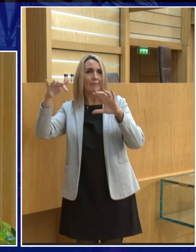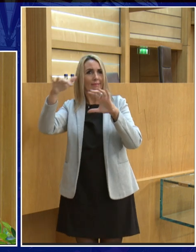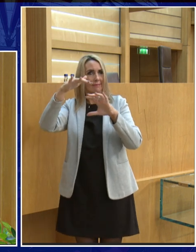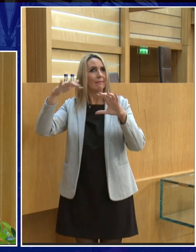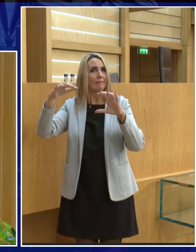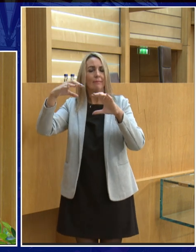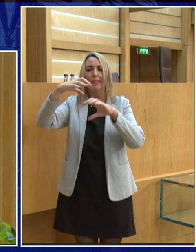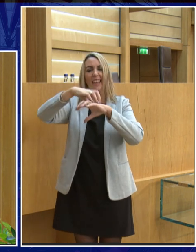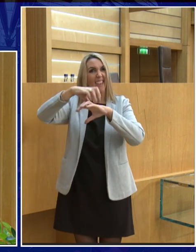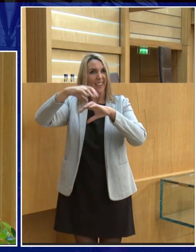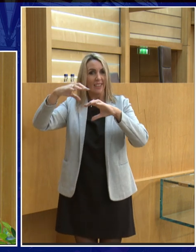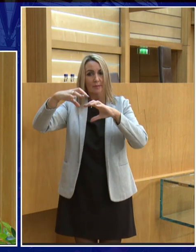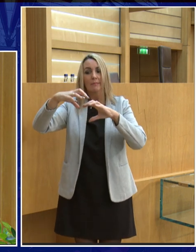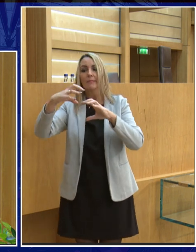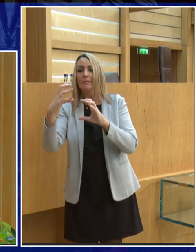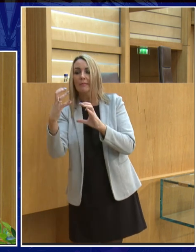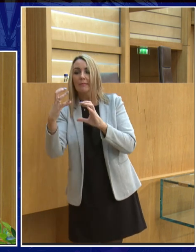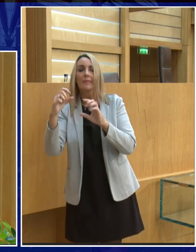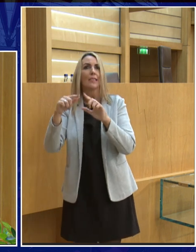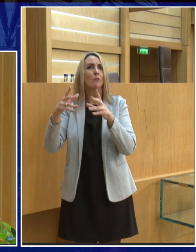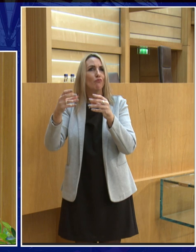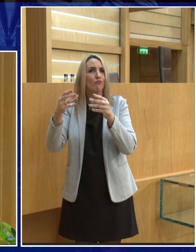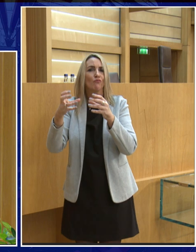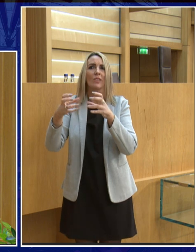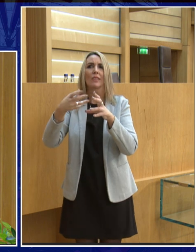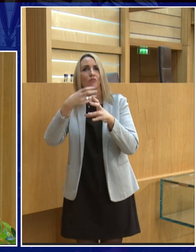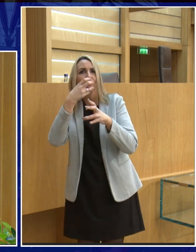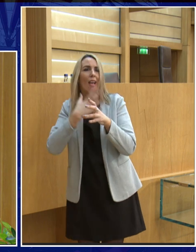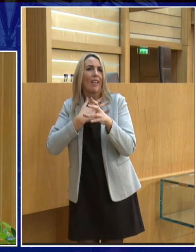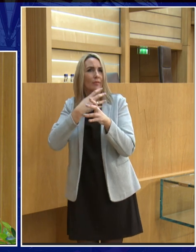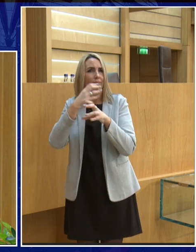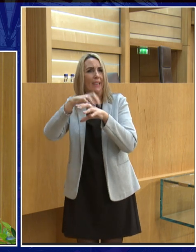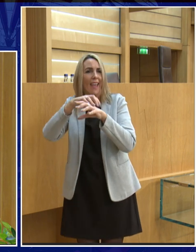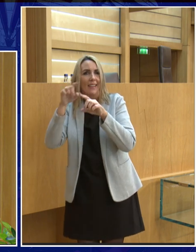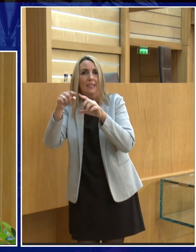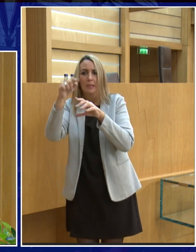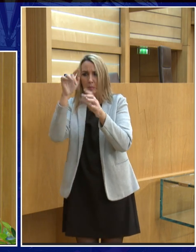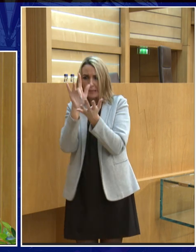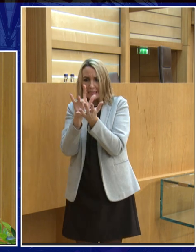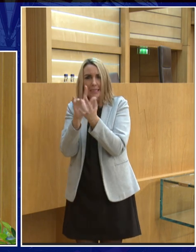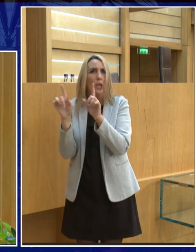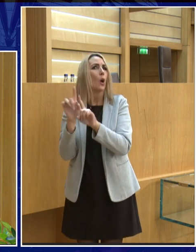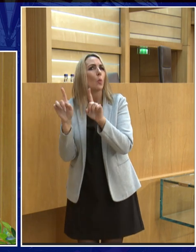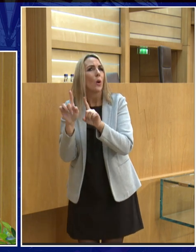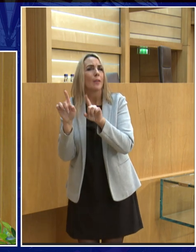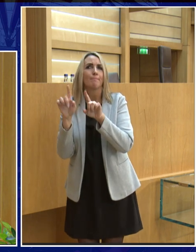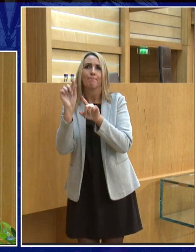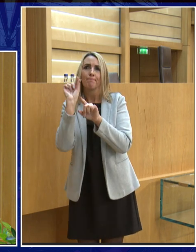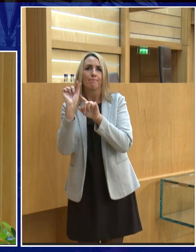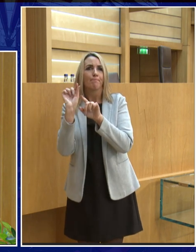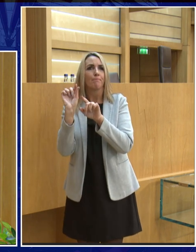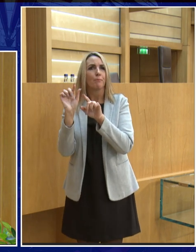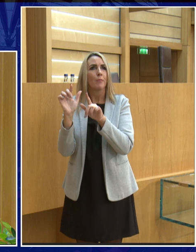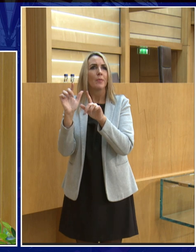the crust and then you have the mantle which is the nice cakey bit of the muffin I like that bit but then at the very centre you have this tiny